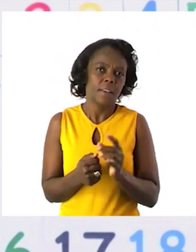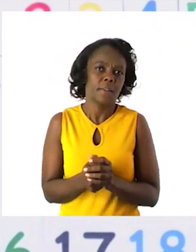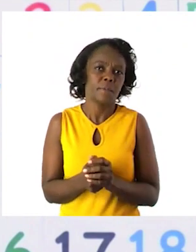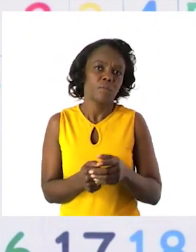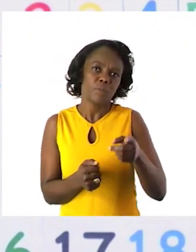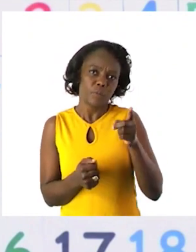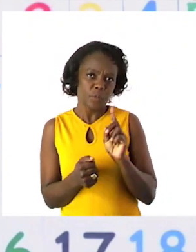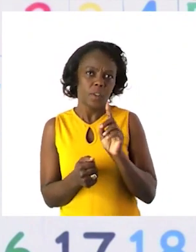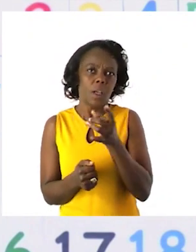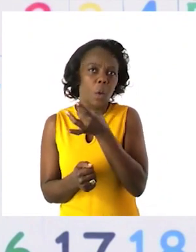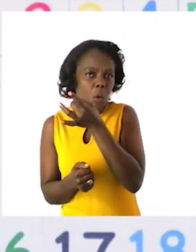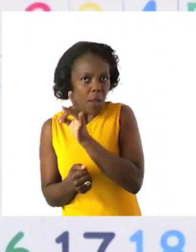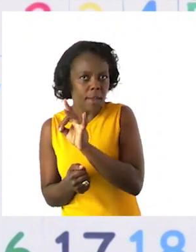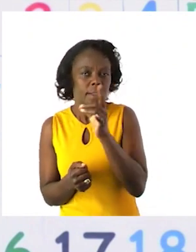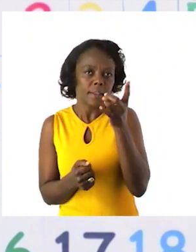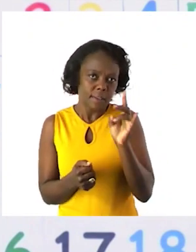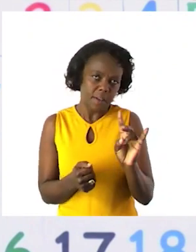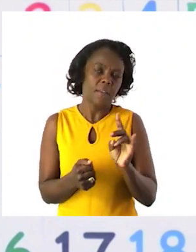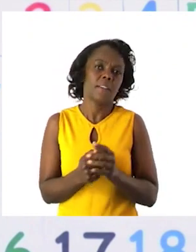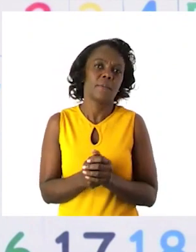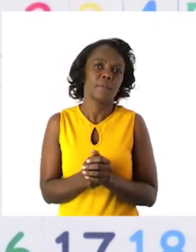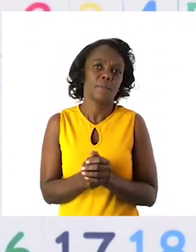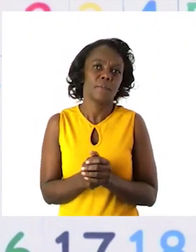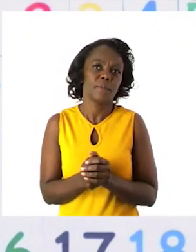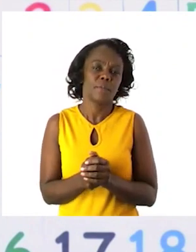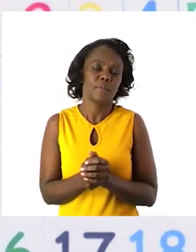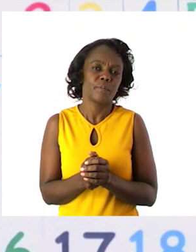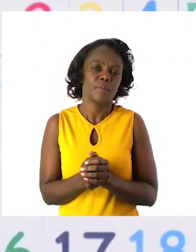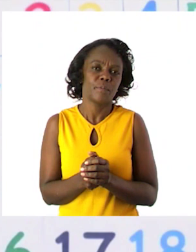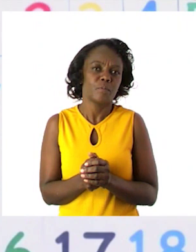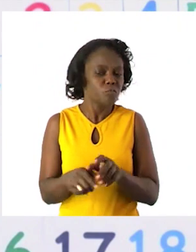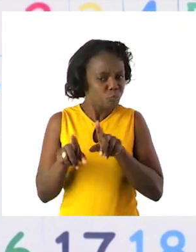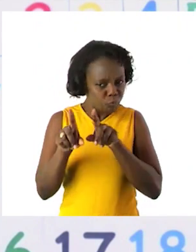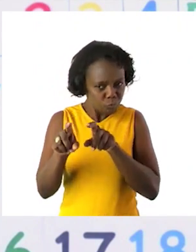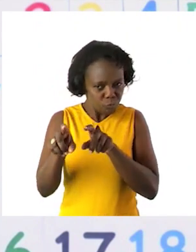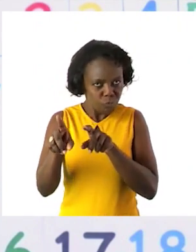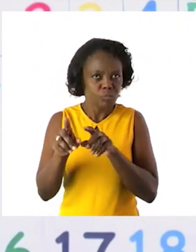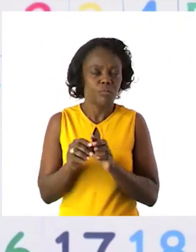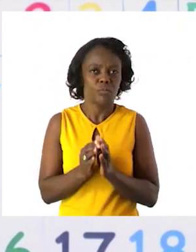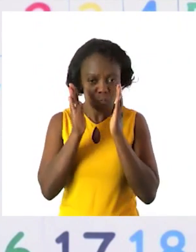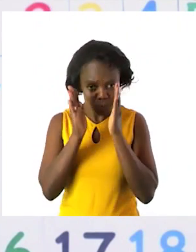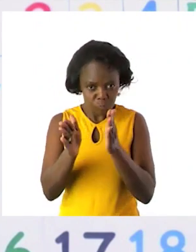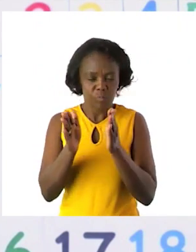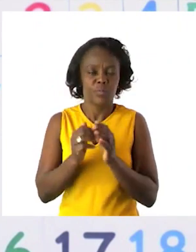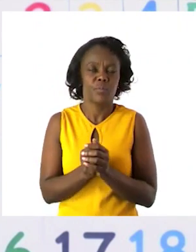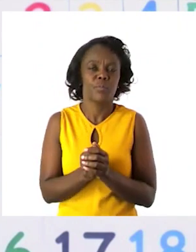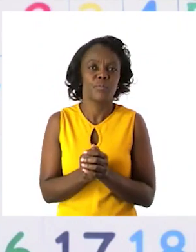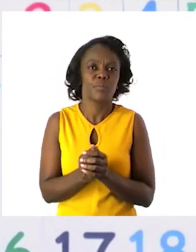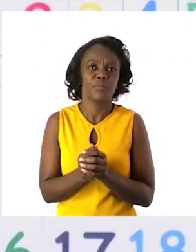will be 87. I hope you are following all the steps. It's not very difficult.